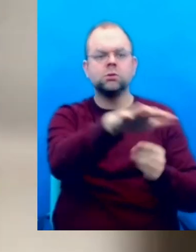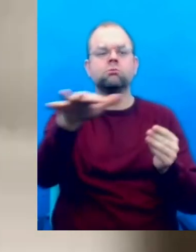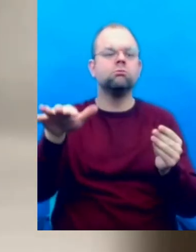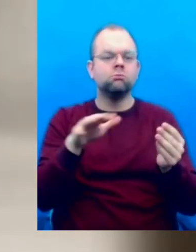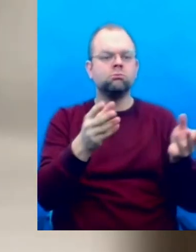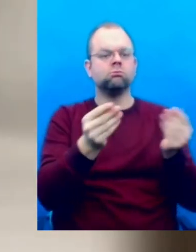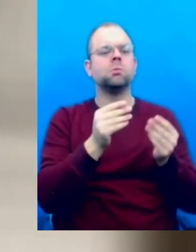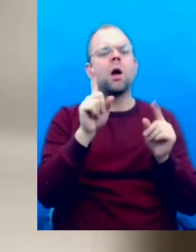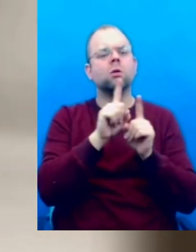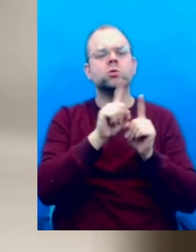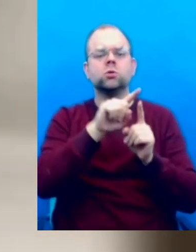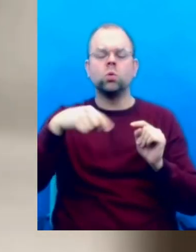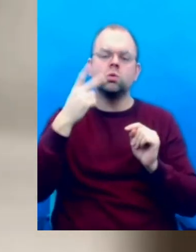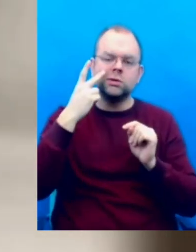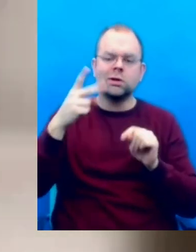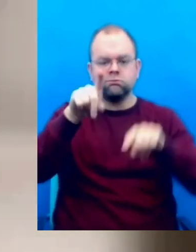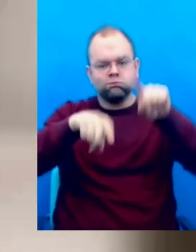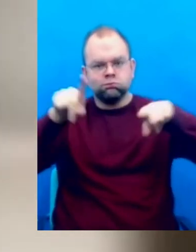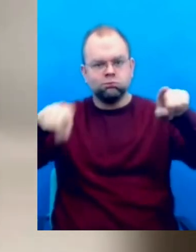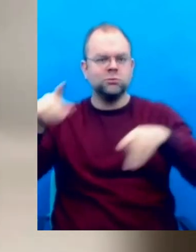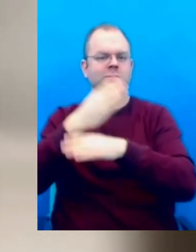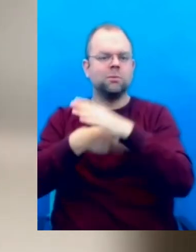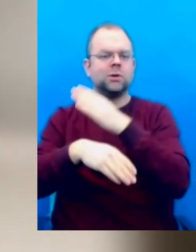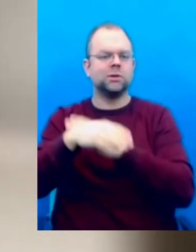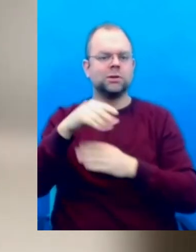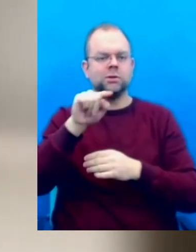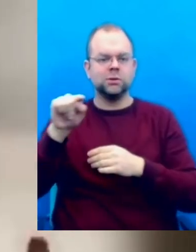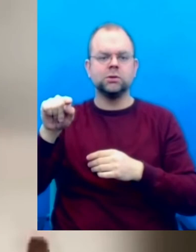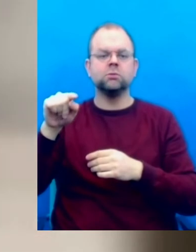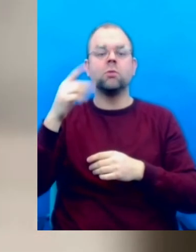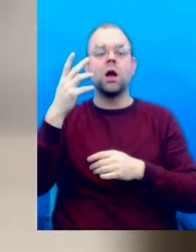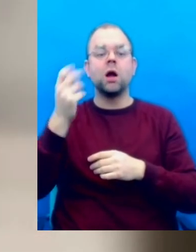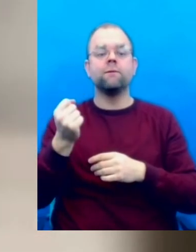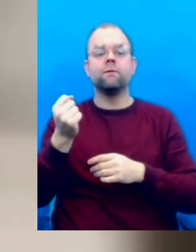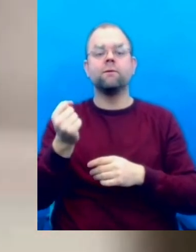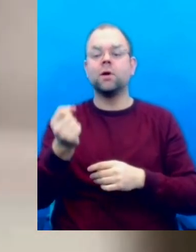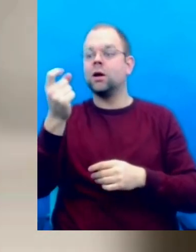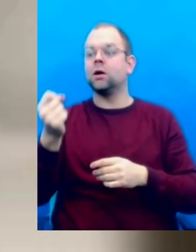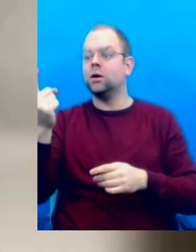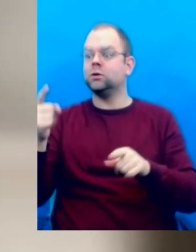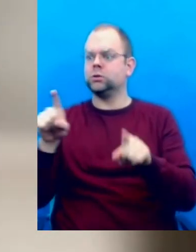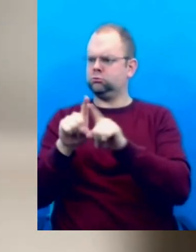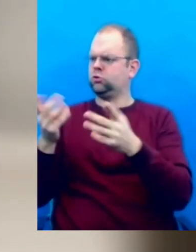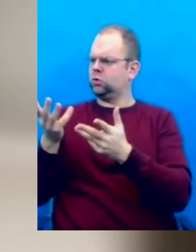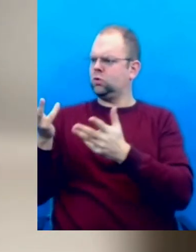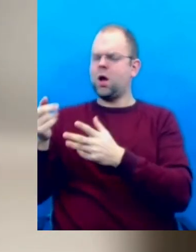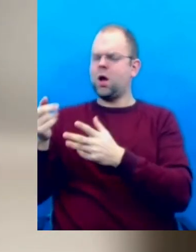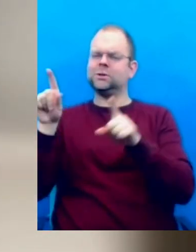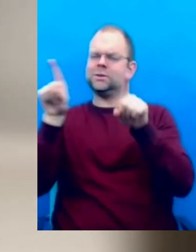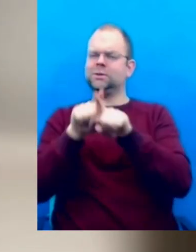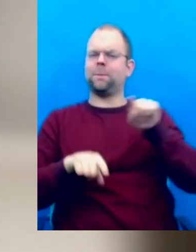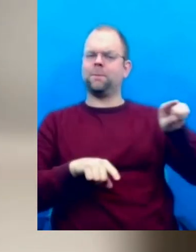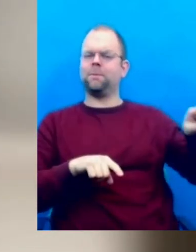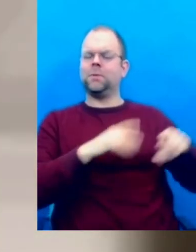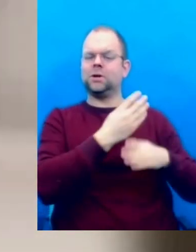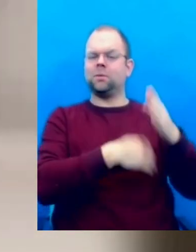is very similar to another type of disability. So, having the broad perspective is what we want to engage in